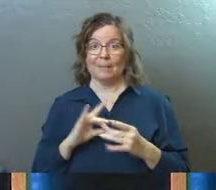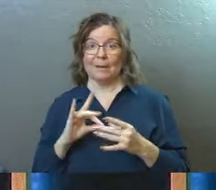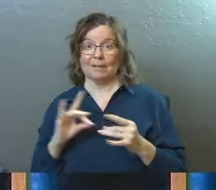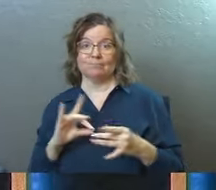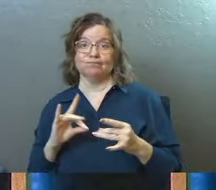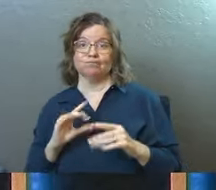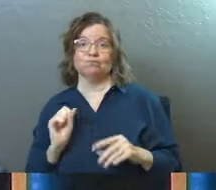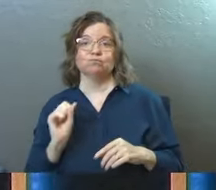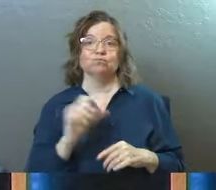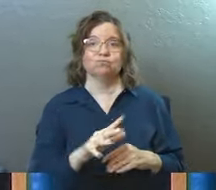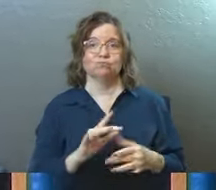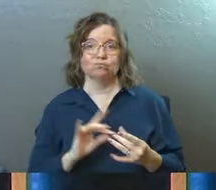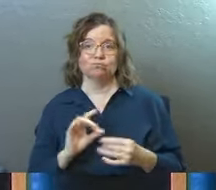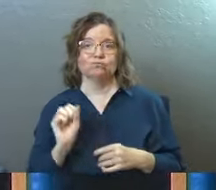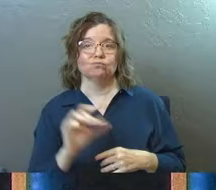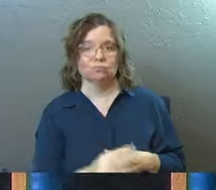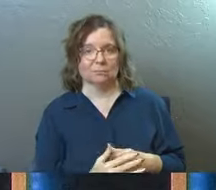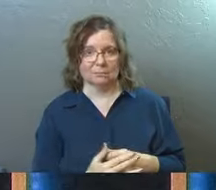conversation into those directions.